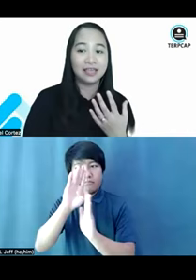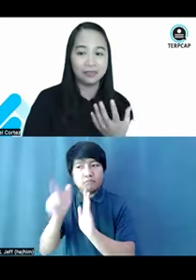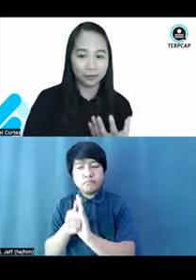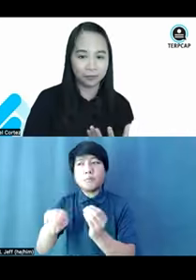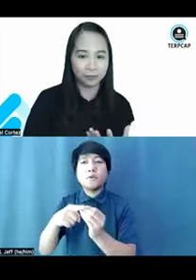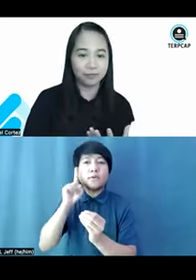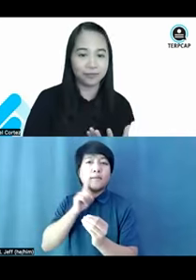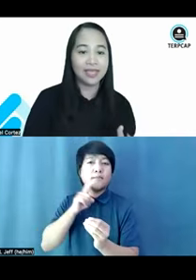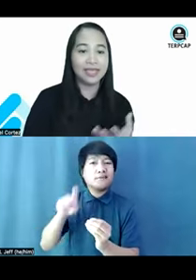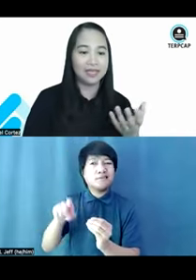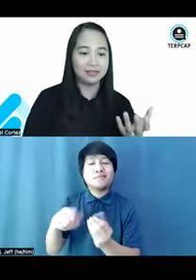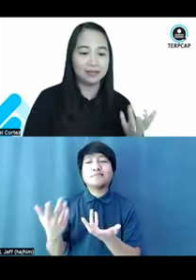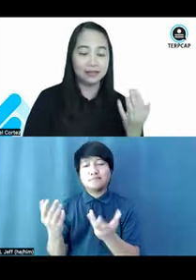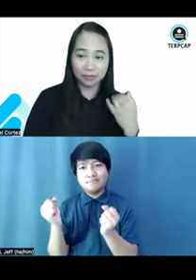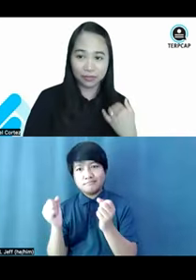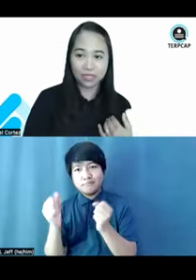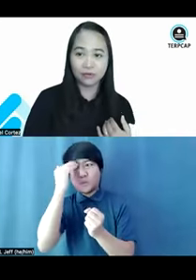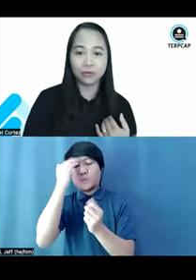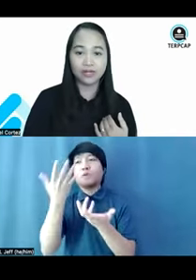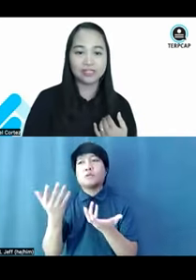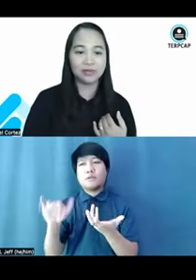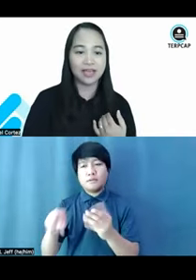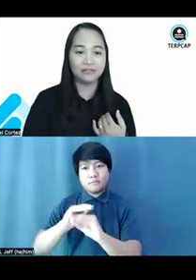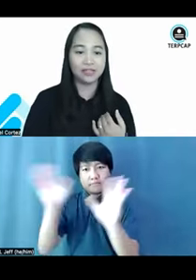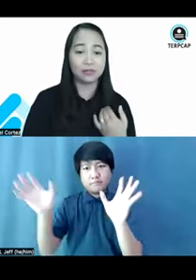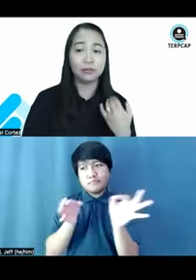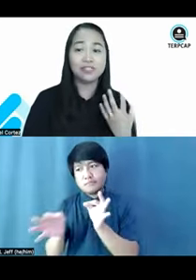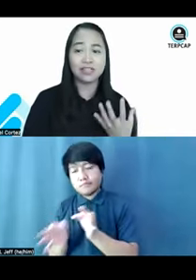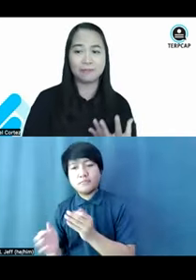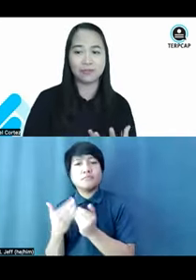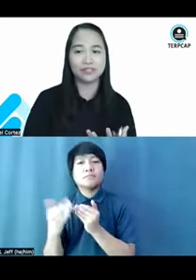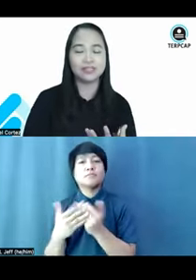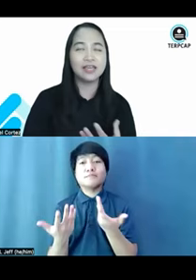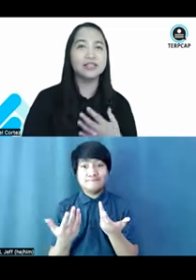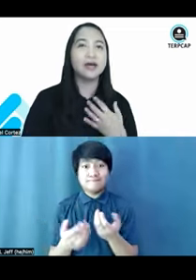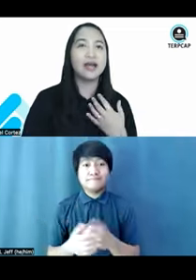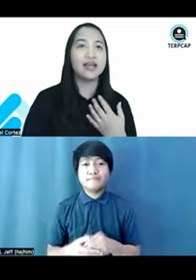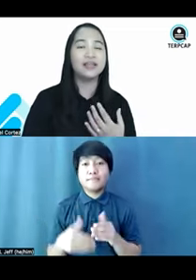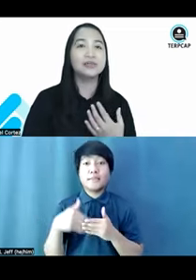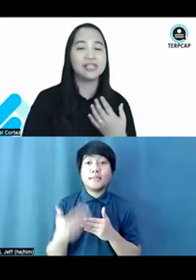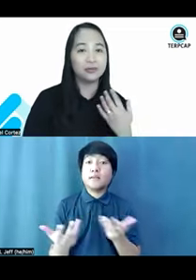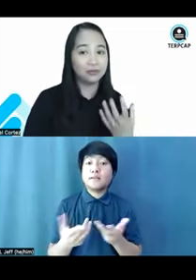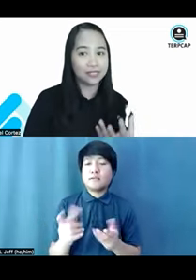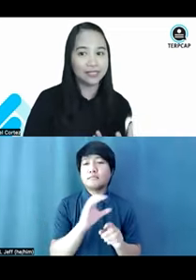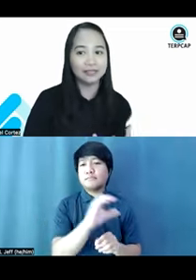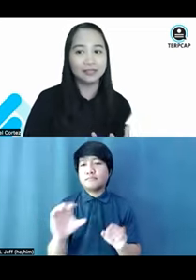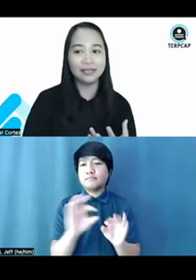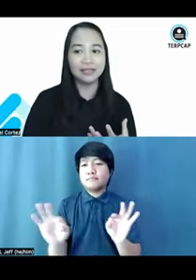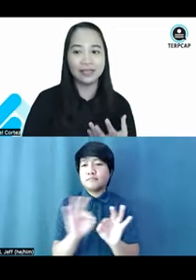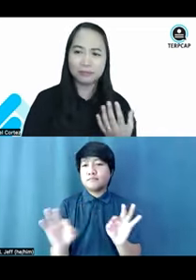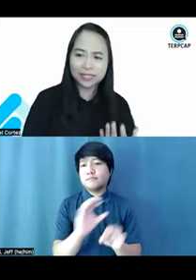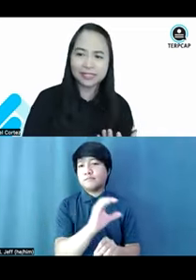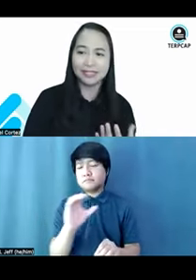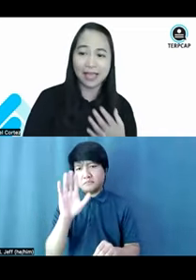in the group. And number three, of course, we have here closed captions. Now, I was able to read